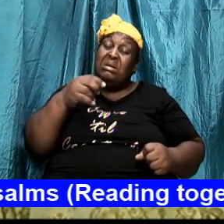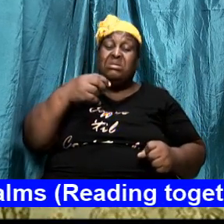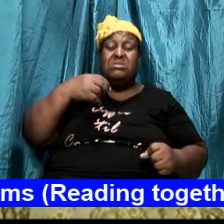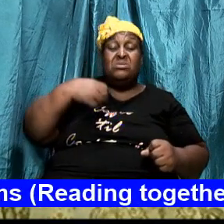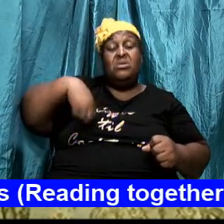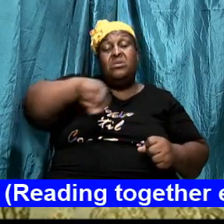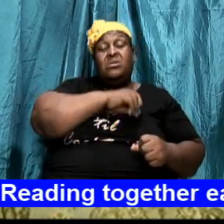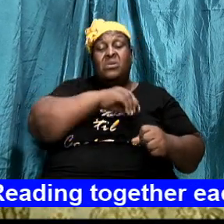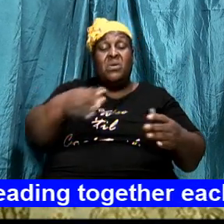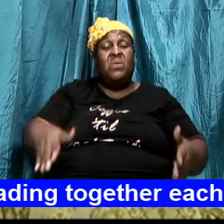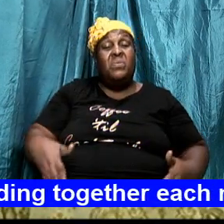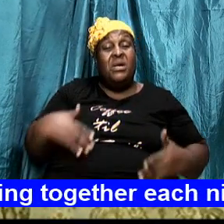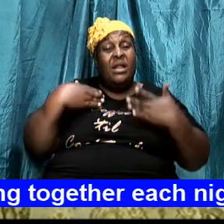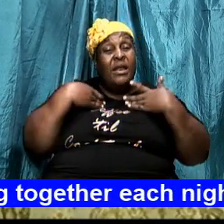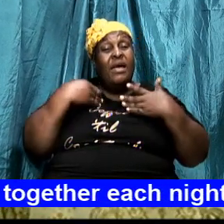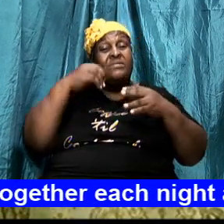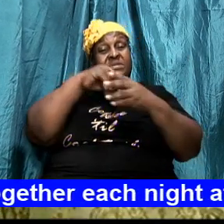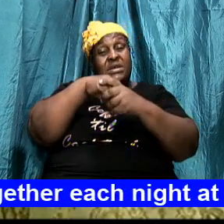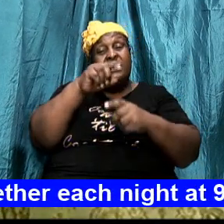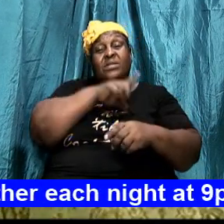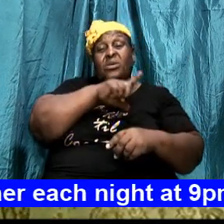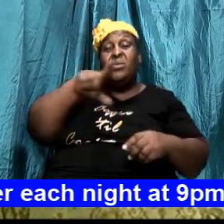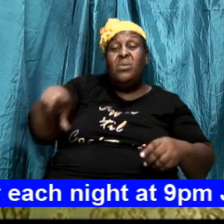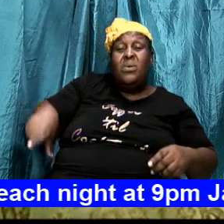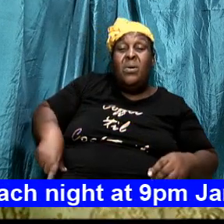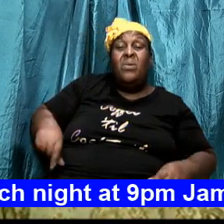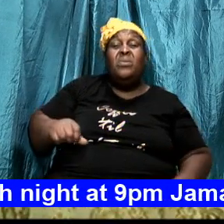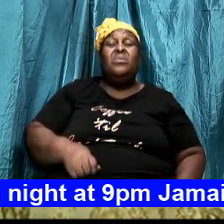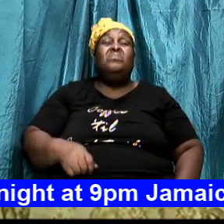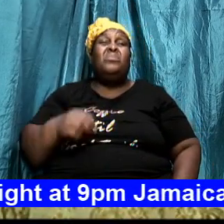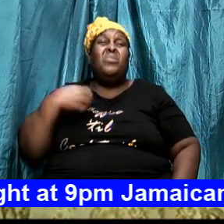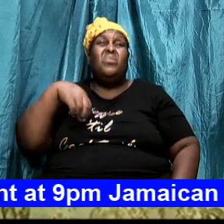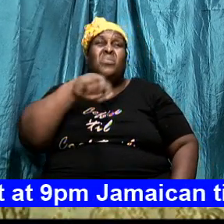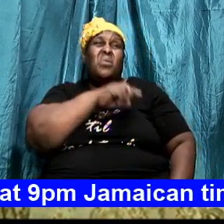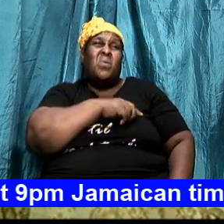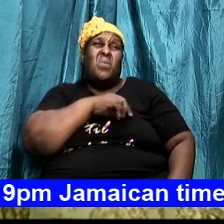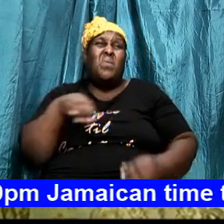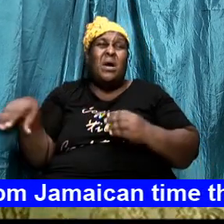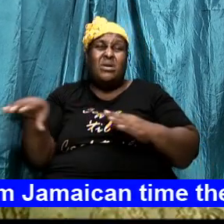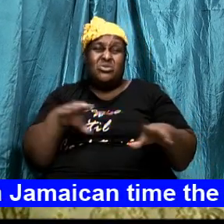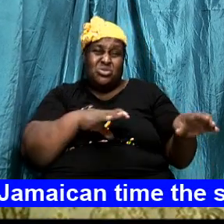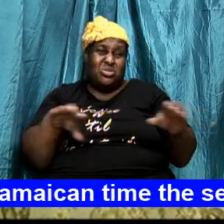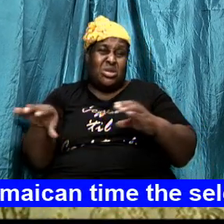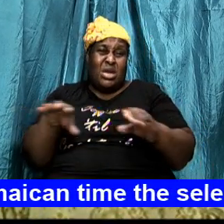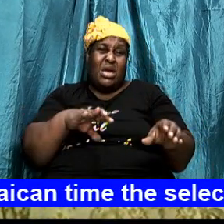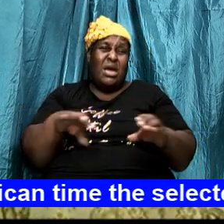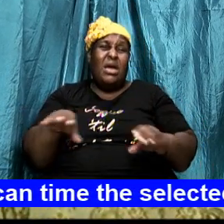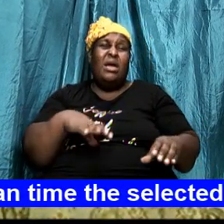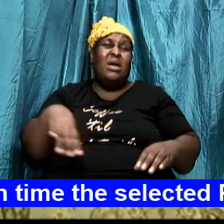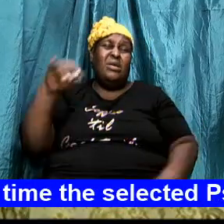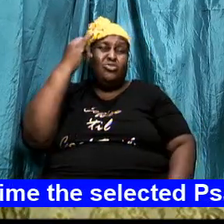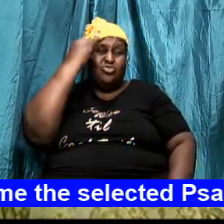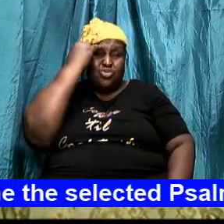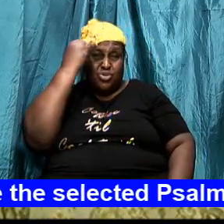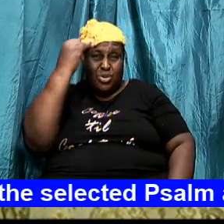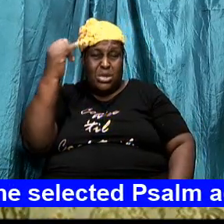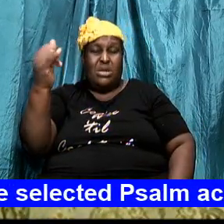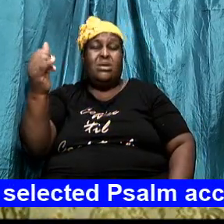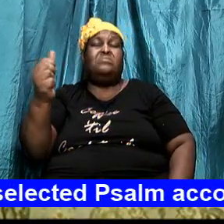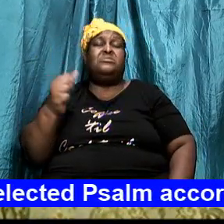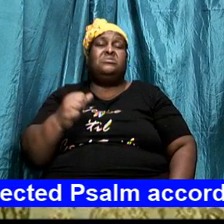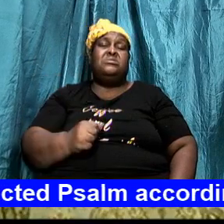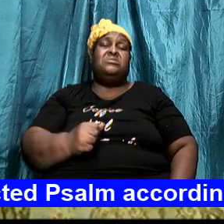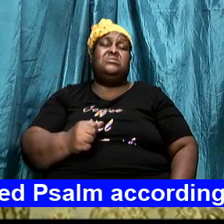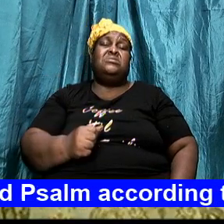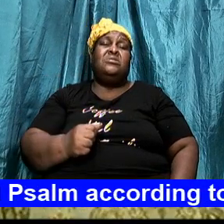the Lord. Our motives are in God. Our motives and our aspirations are in God.